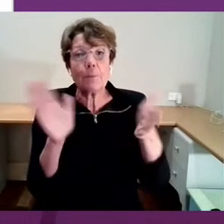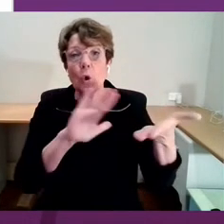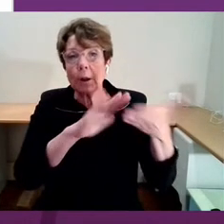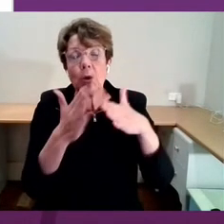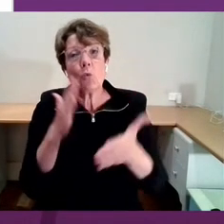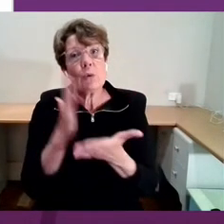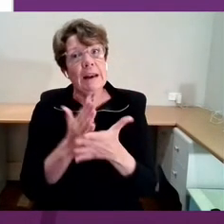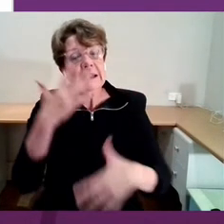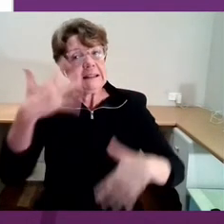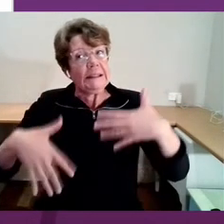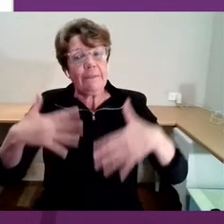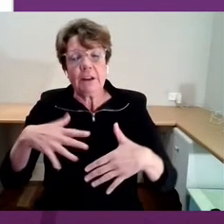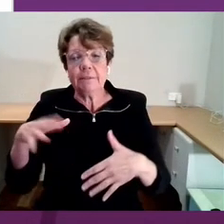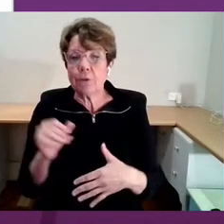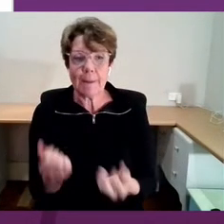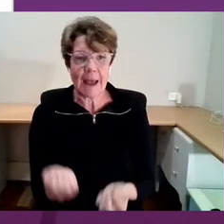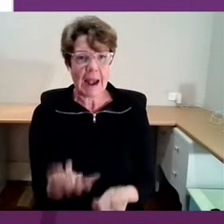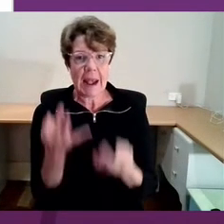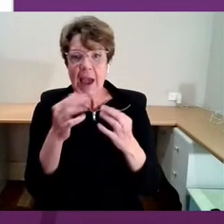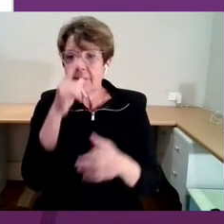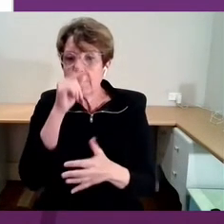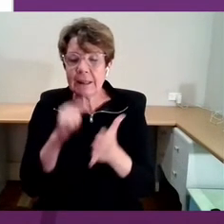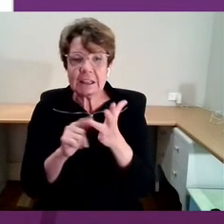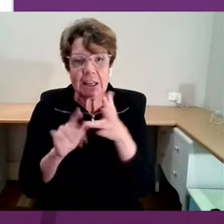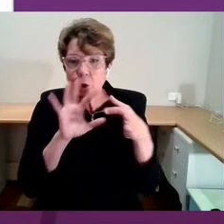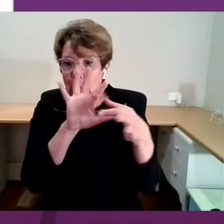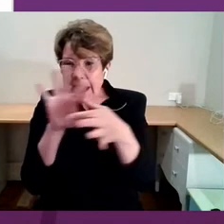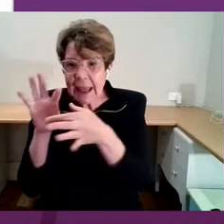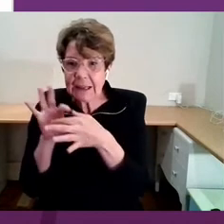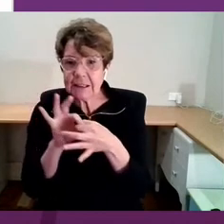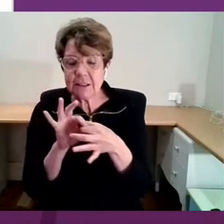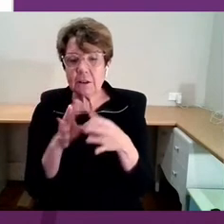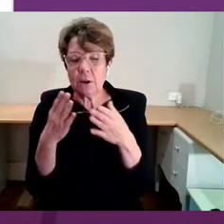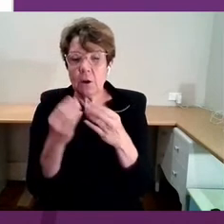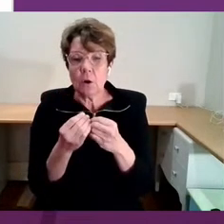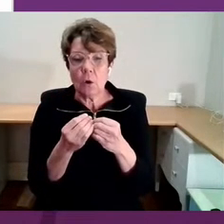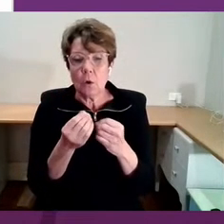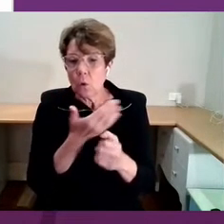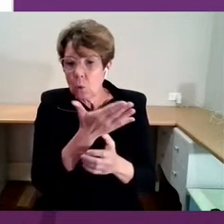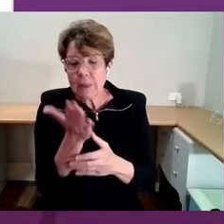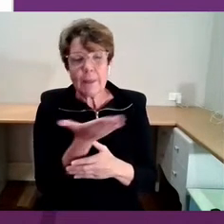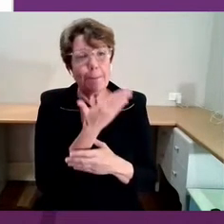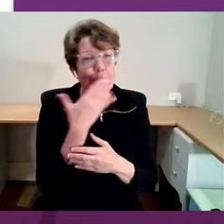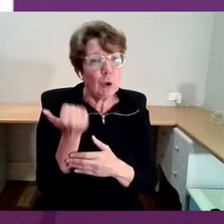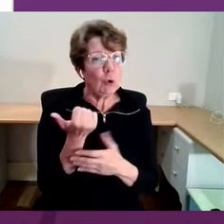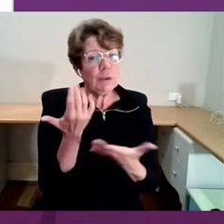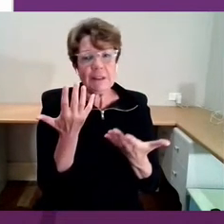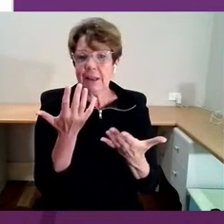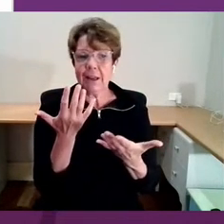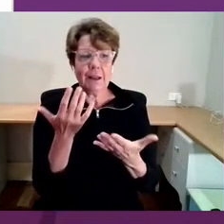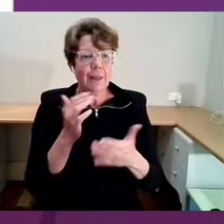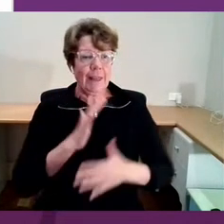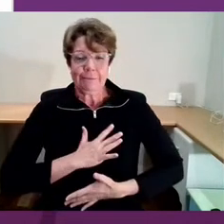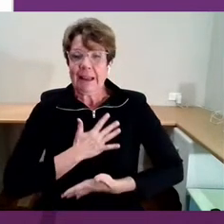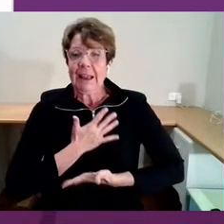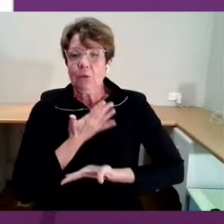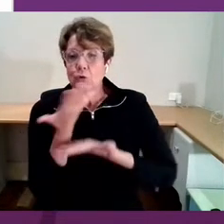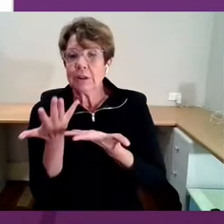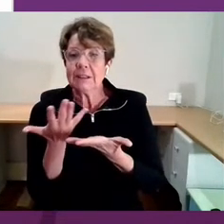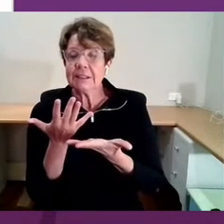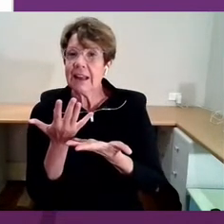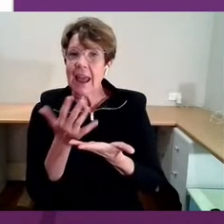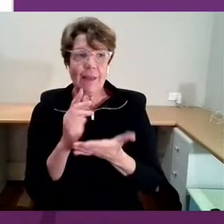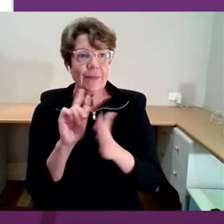much from our lack of ability to connect with the beauty, the stimulation and the escapes that you provide through theatres,